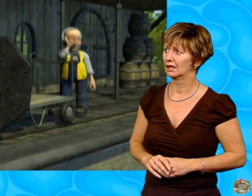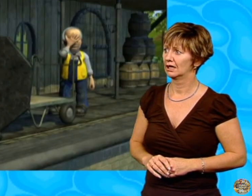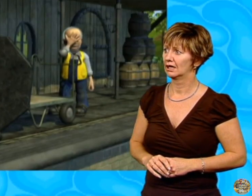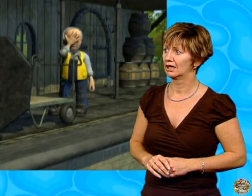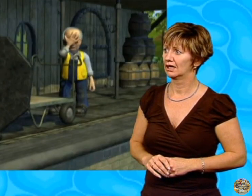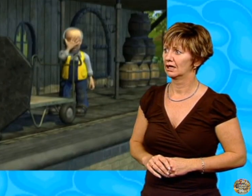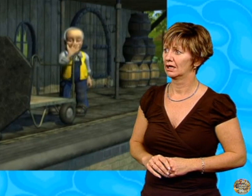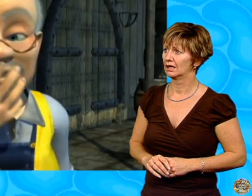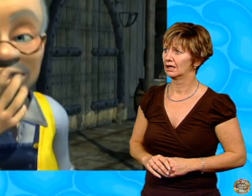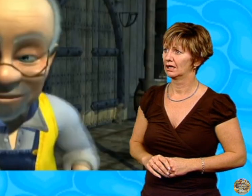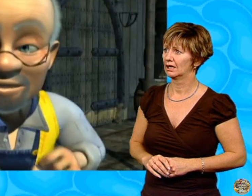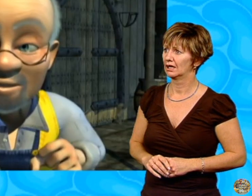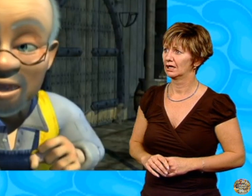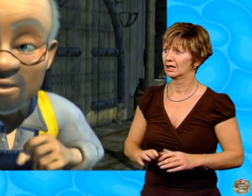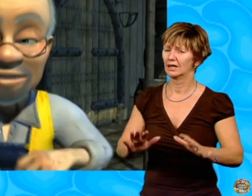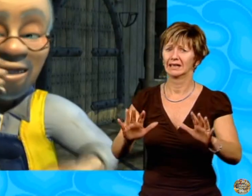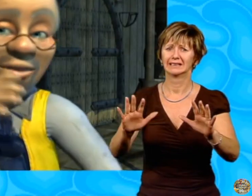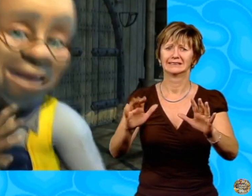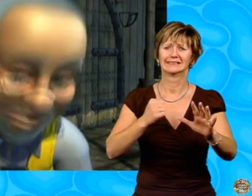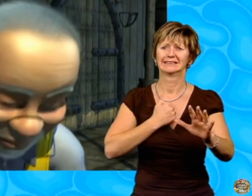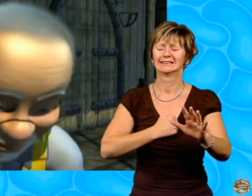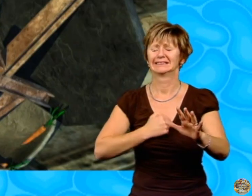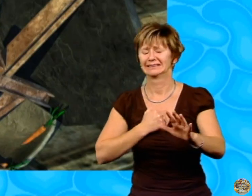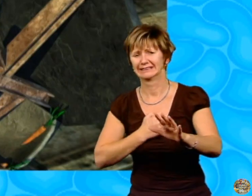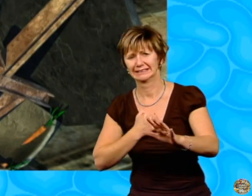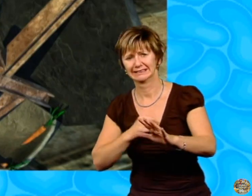Then again. I'm so sorry.